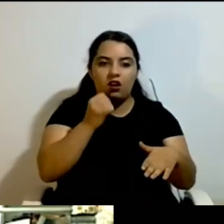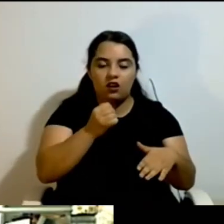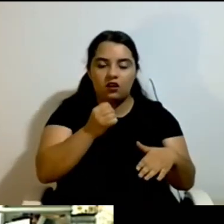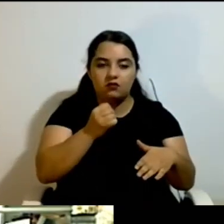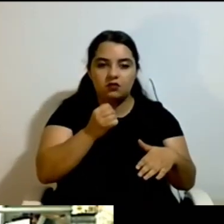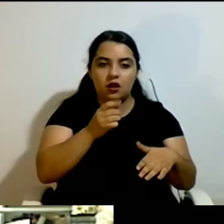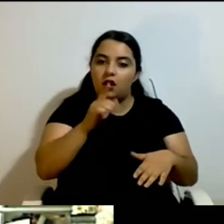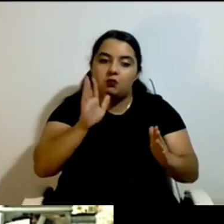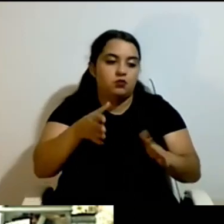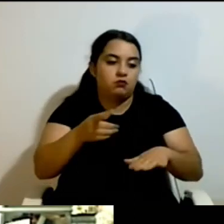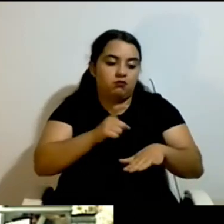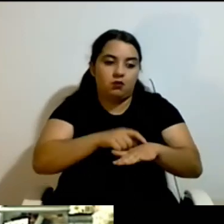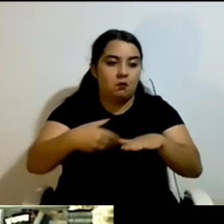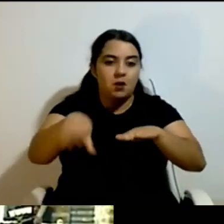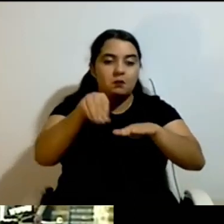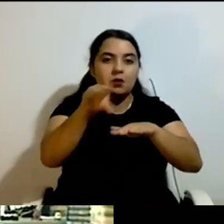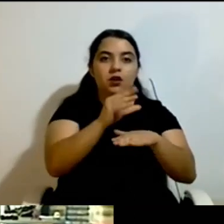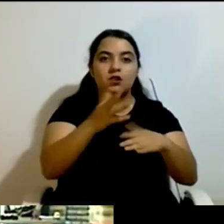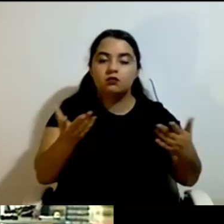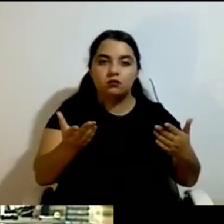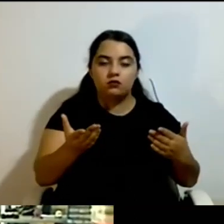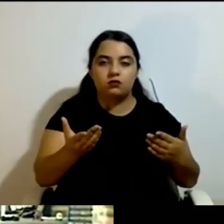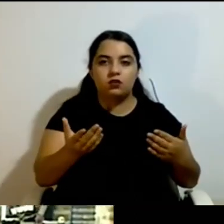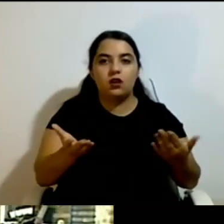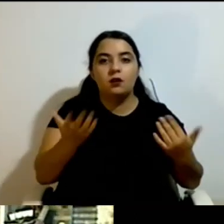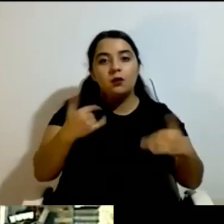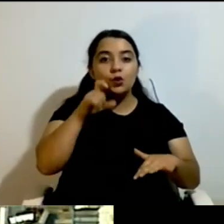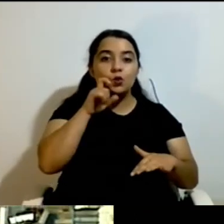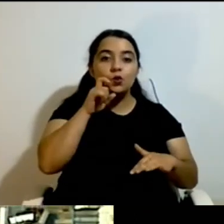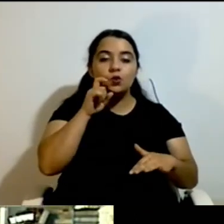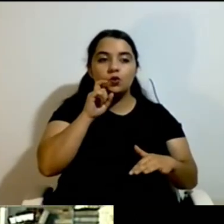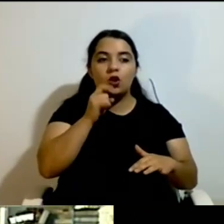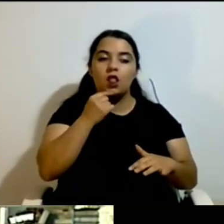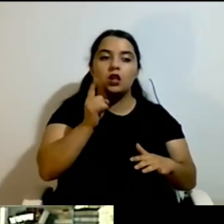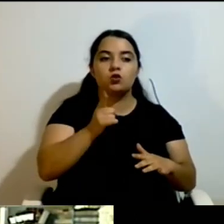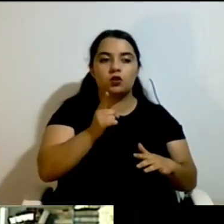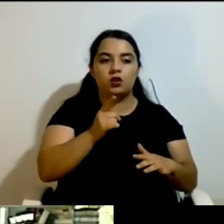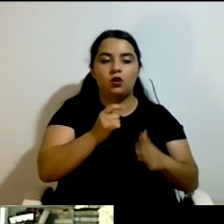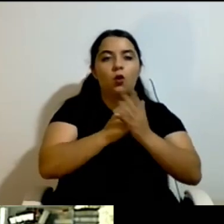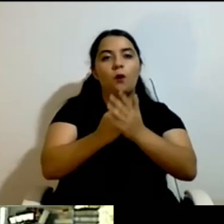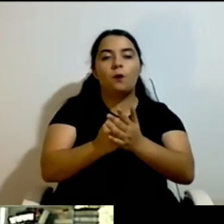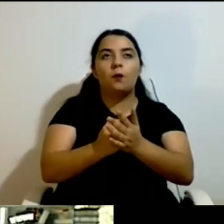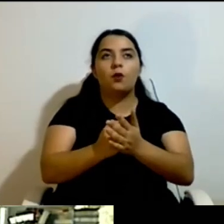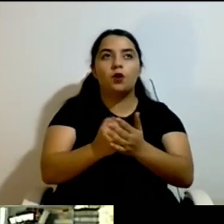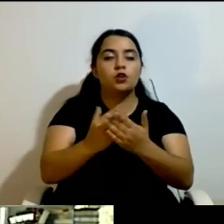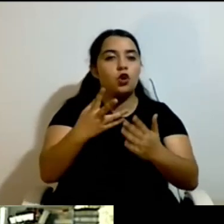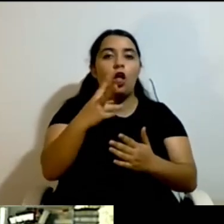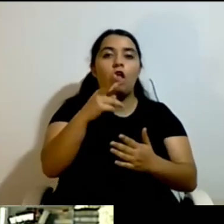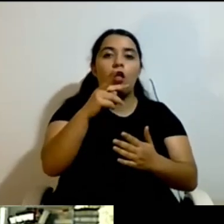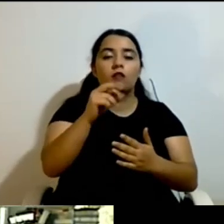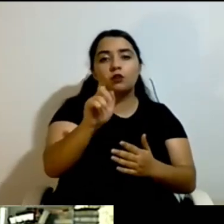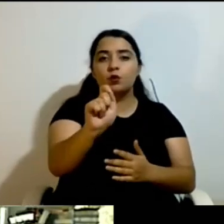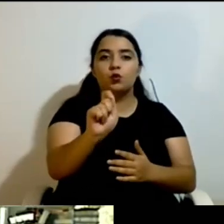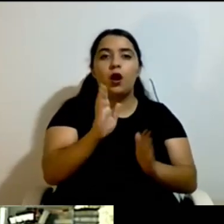help act takes only three minutes. A person has to be present, but the assistant can do other things in the meantime.